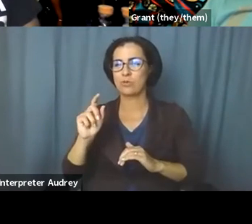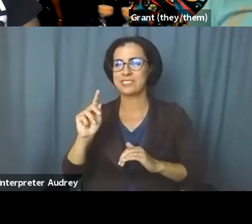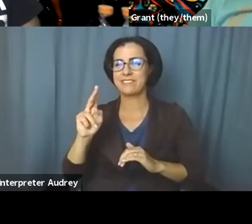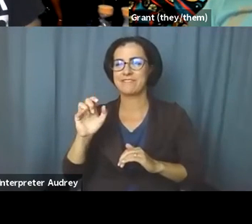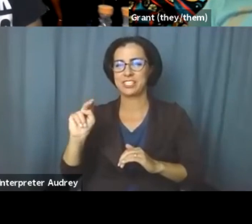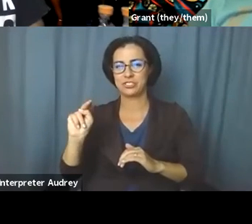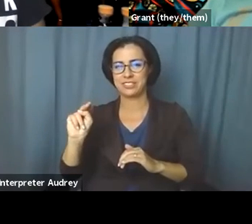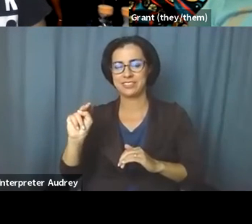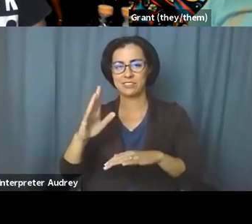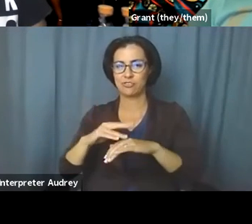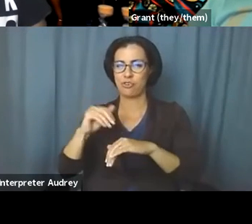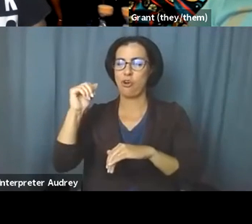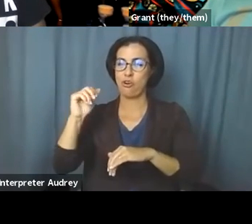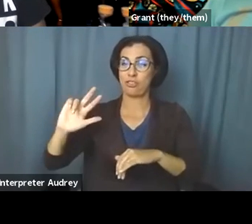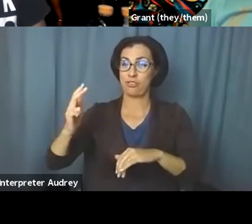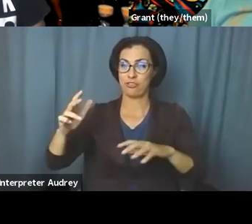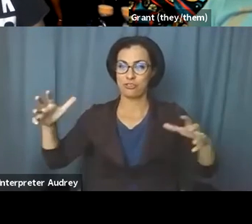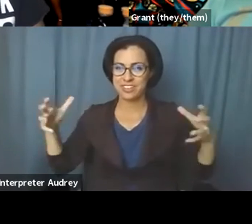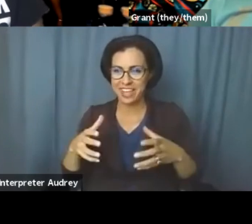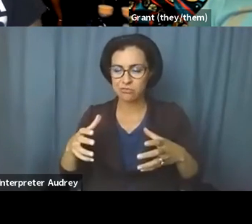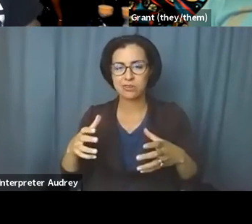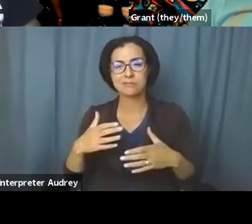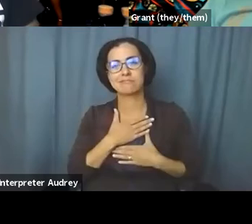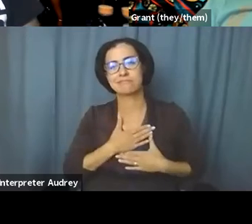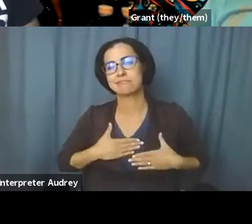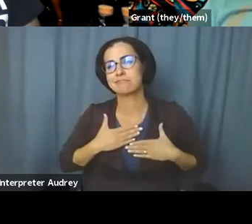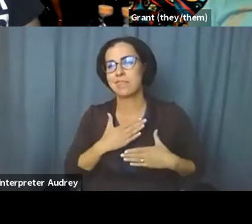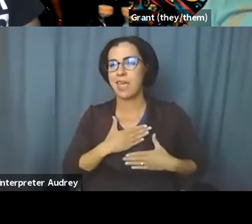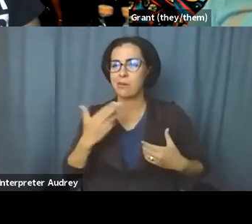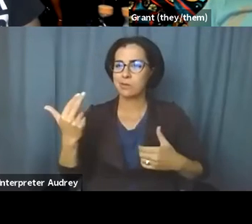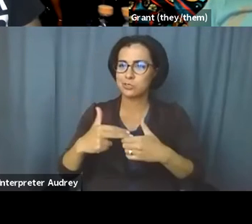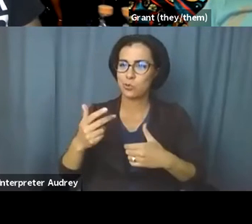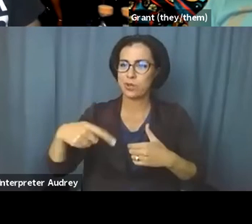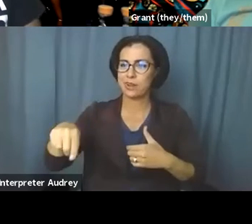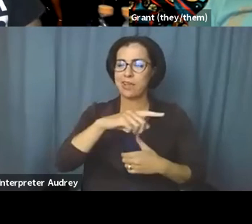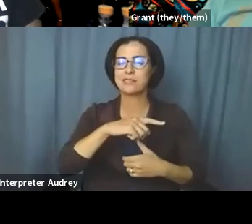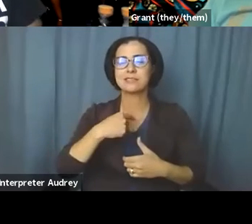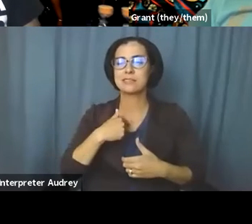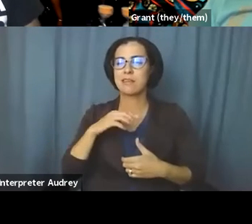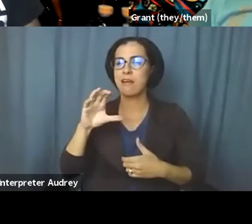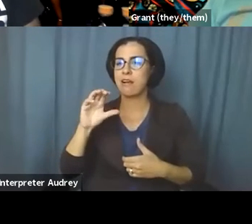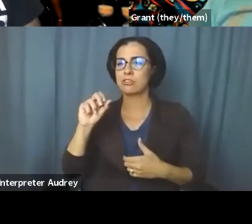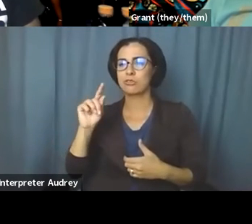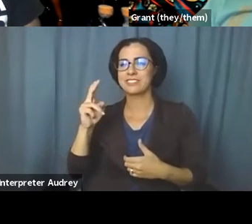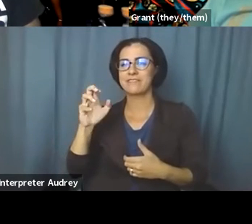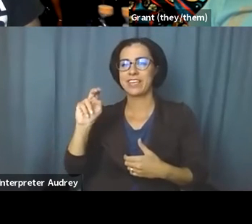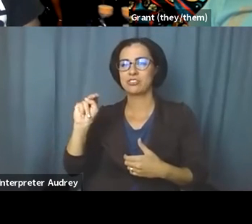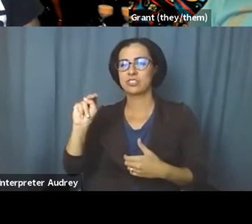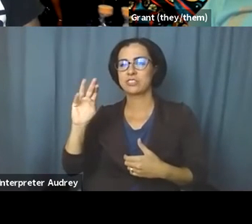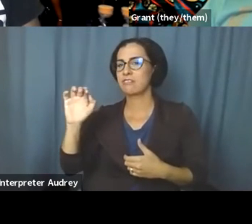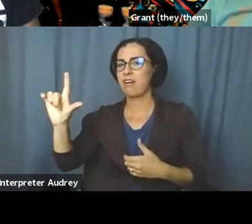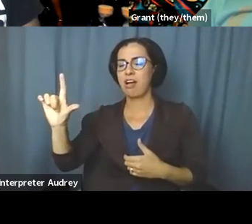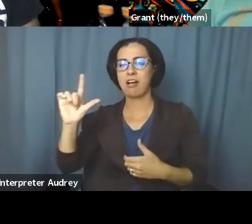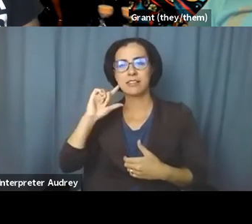gathering, and we are so pleased to have you here. Our cultivation calls are open to all who self-identify as